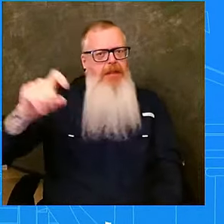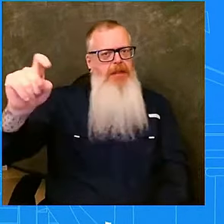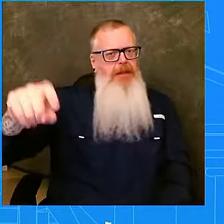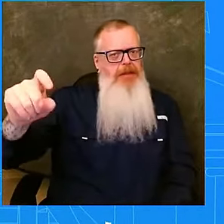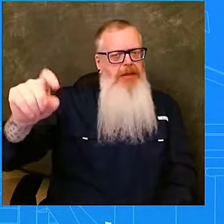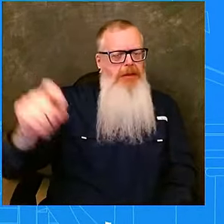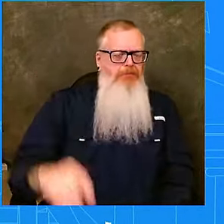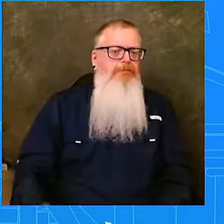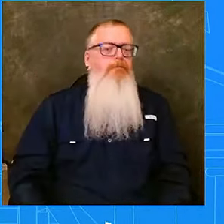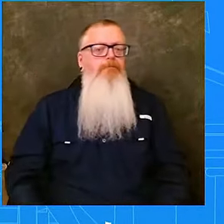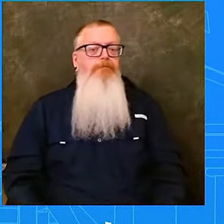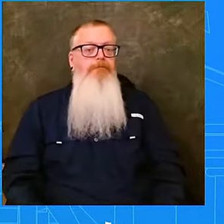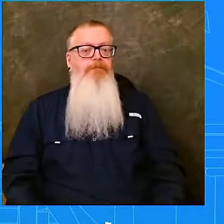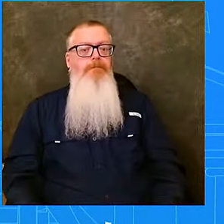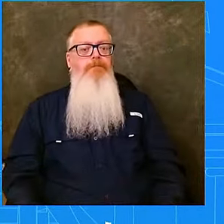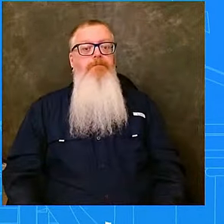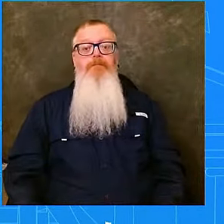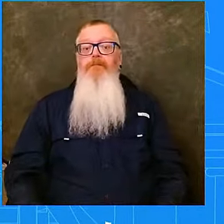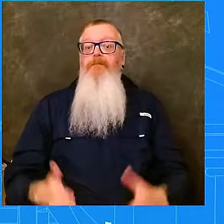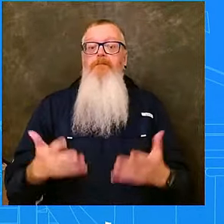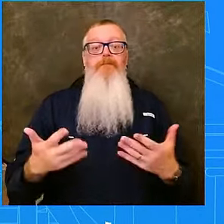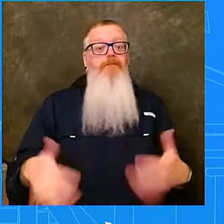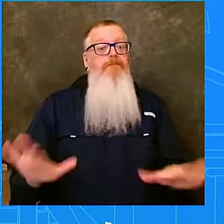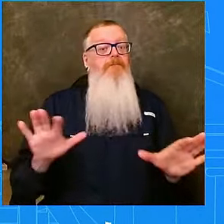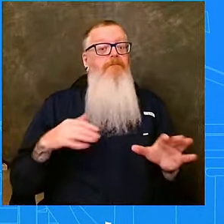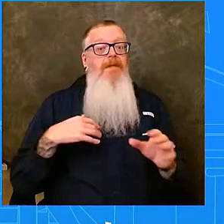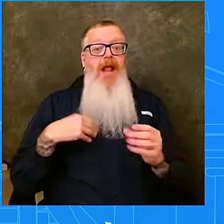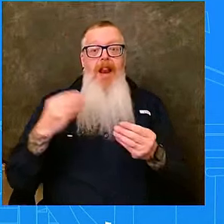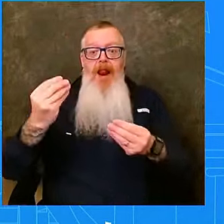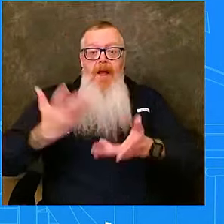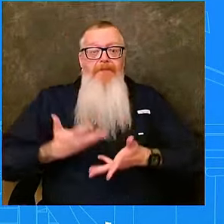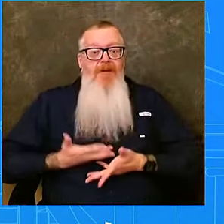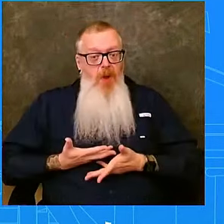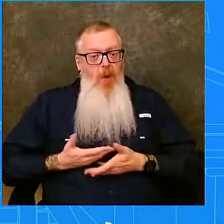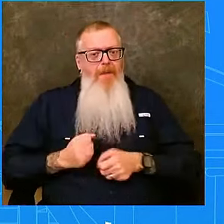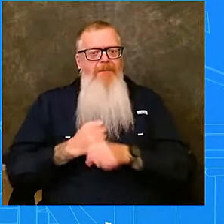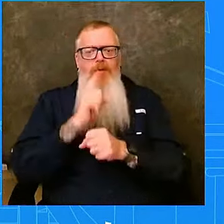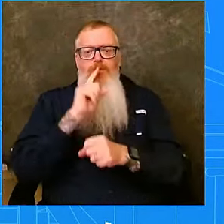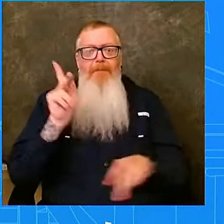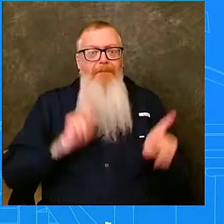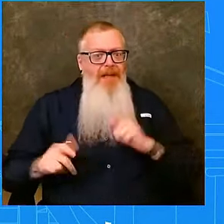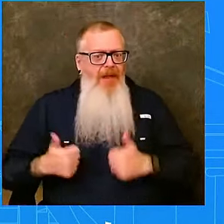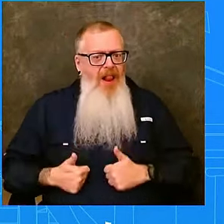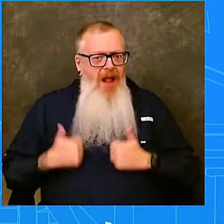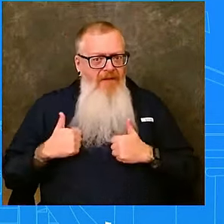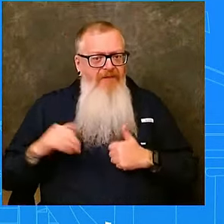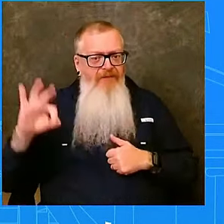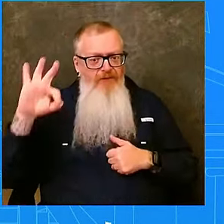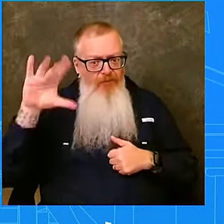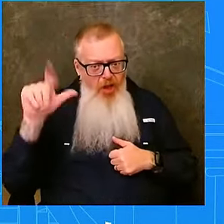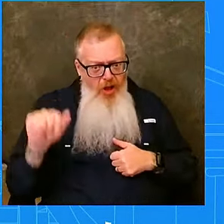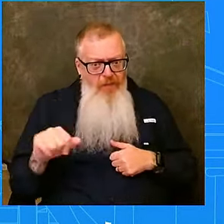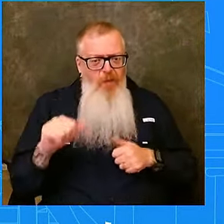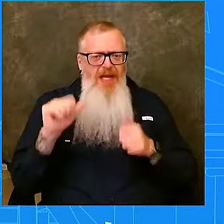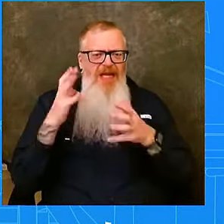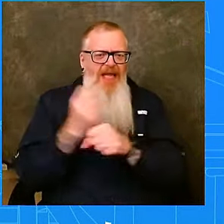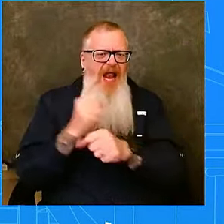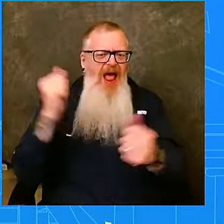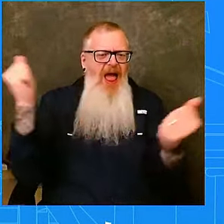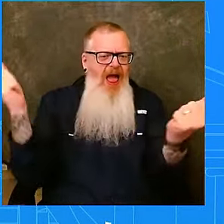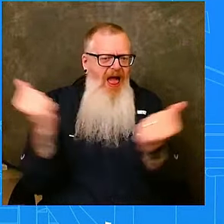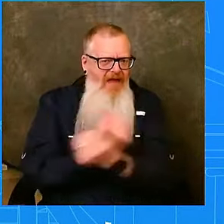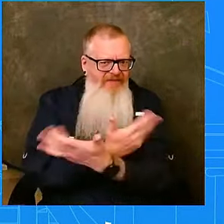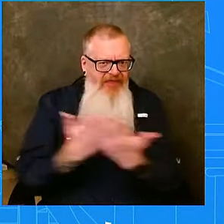have directed me, as they always do, to make sure that Floridians continue to get everything they need. I want to be clear.